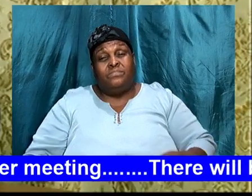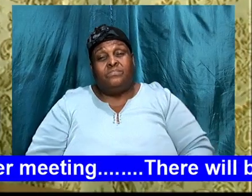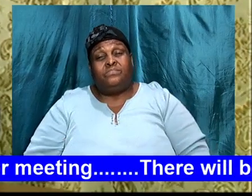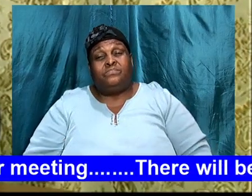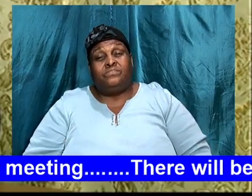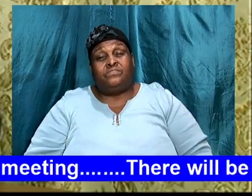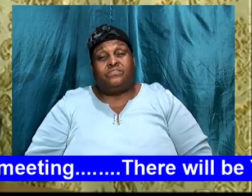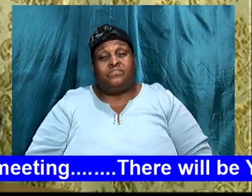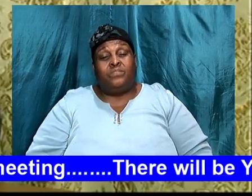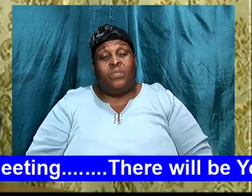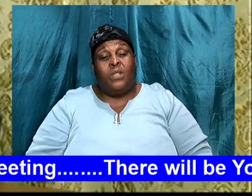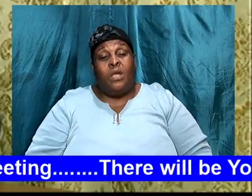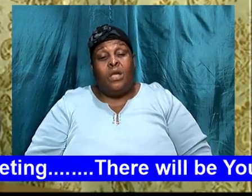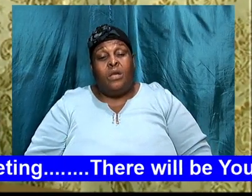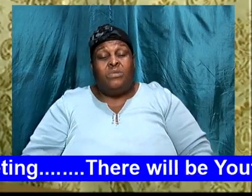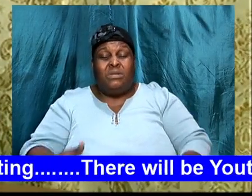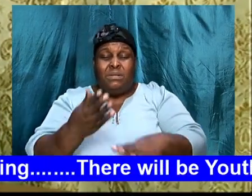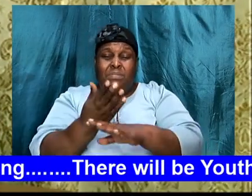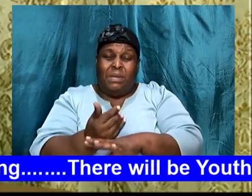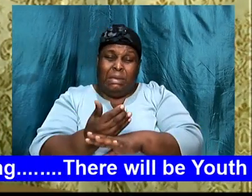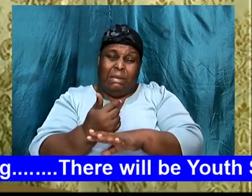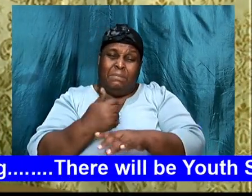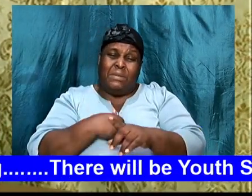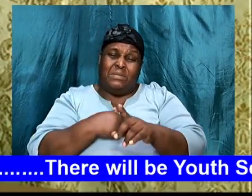but it begs me, to ask the question,